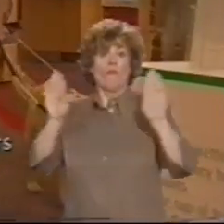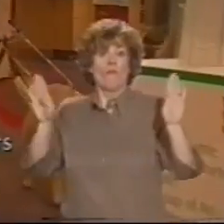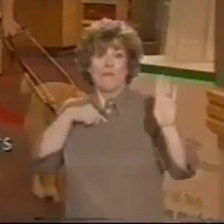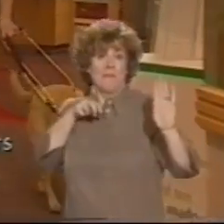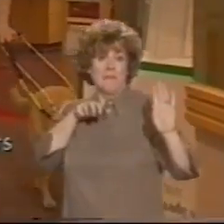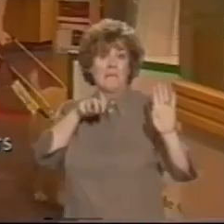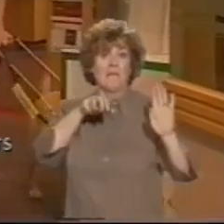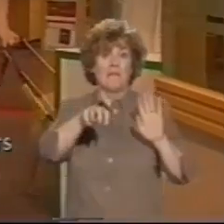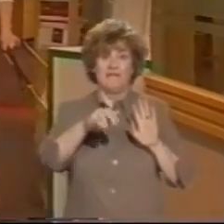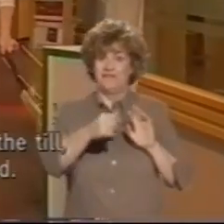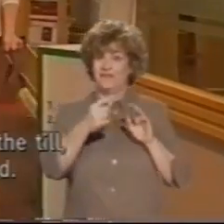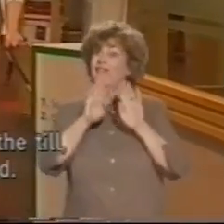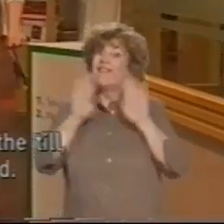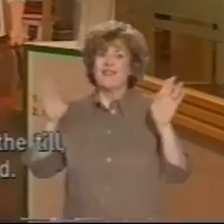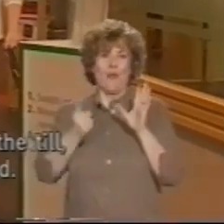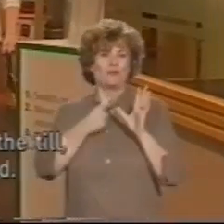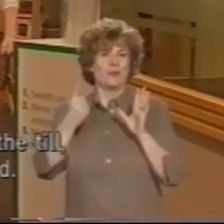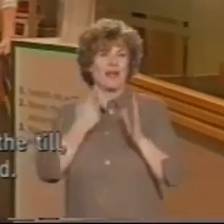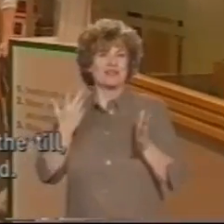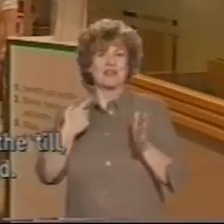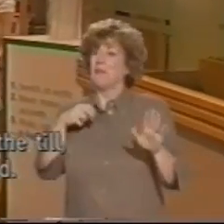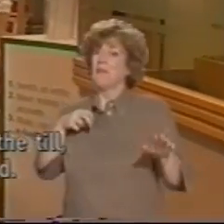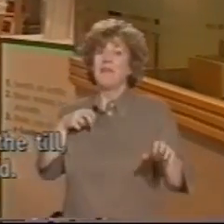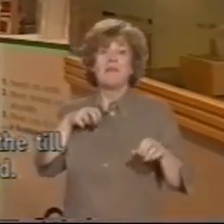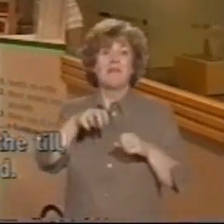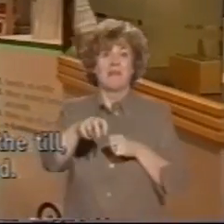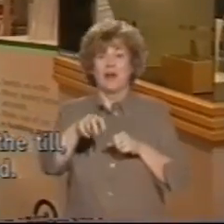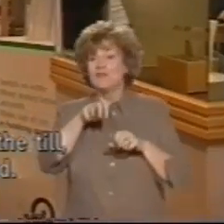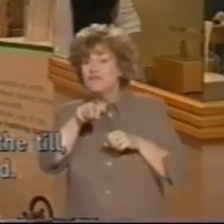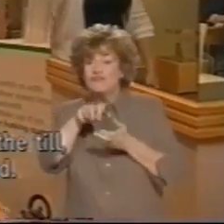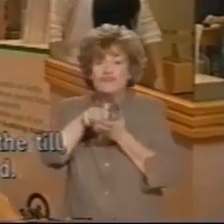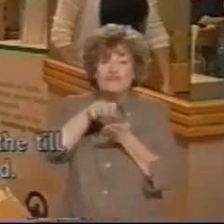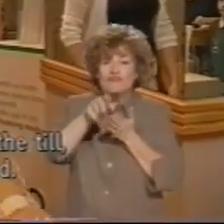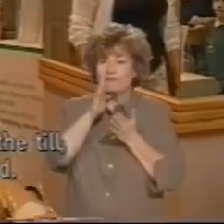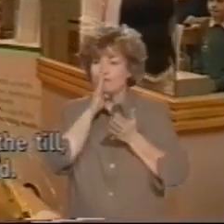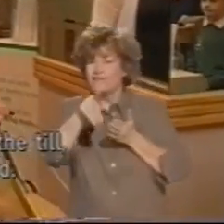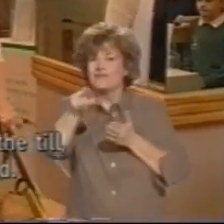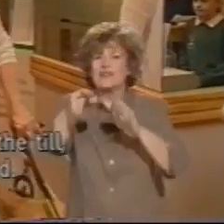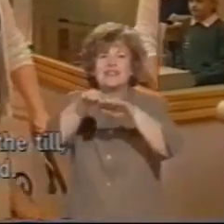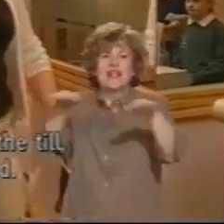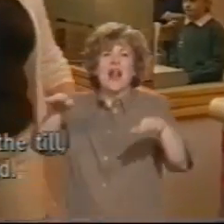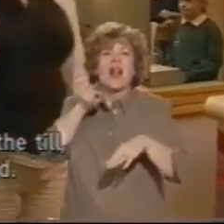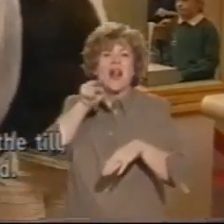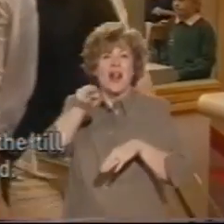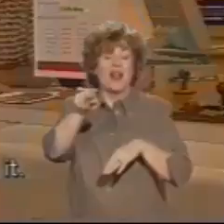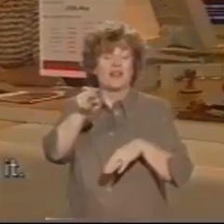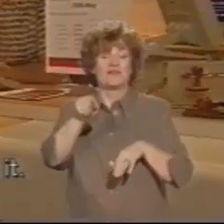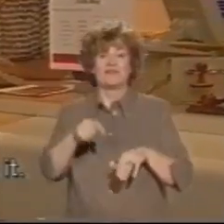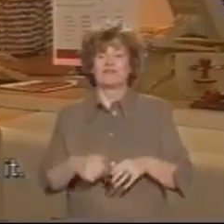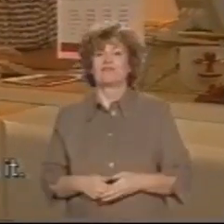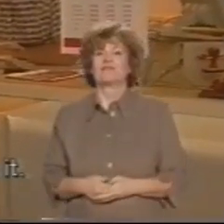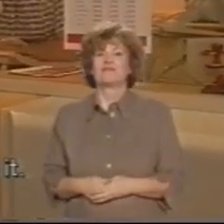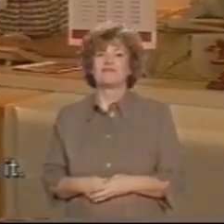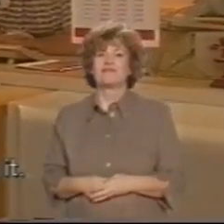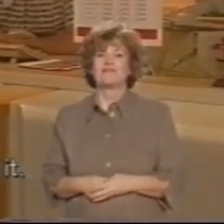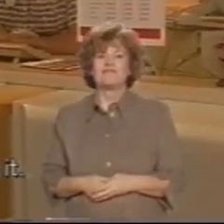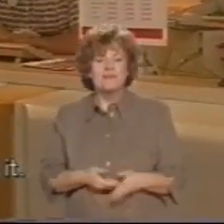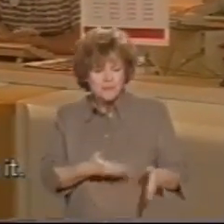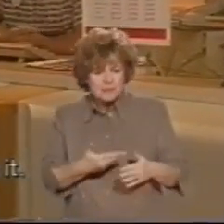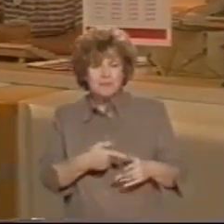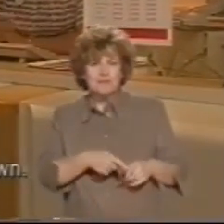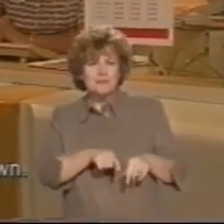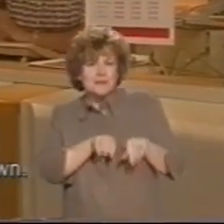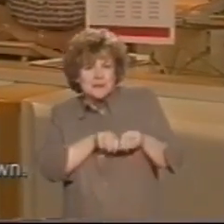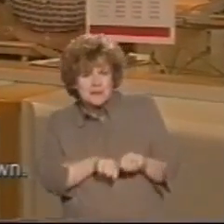in and I walk straight down to the till, which is right at the end. a good girl. Come here, Ellen.